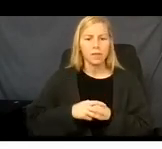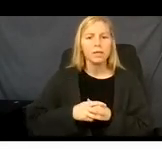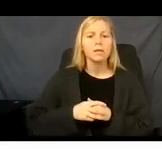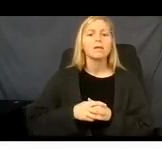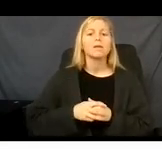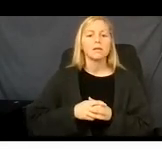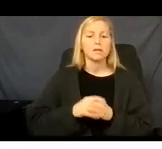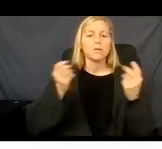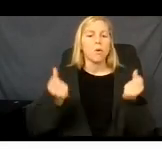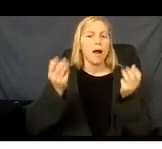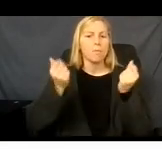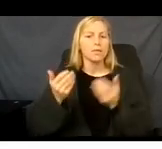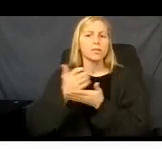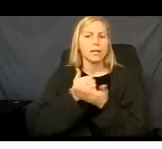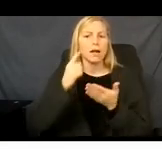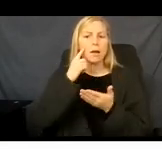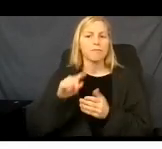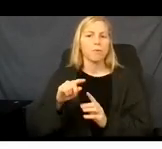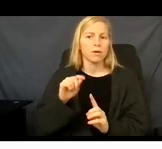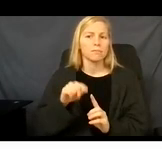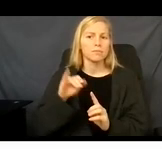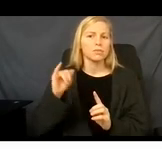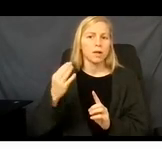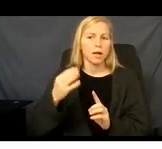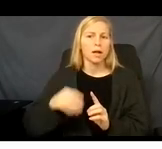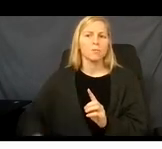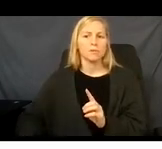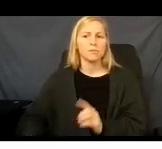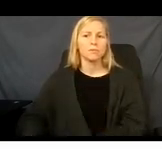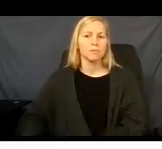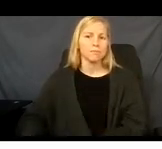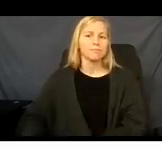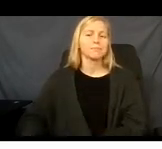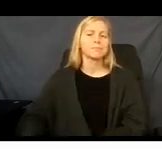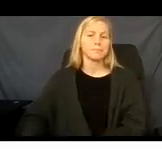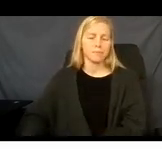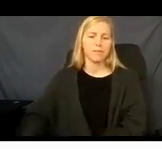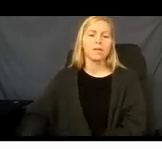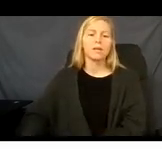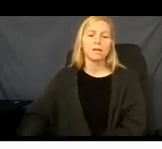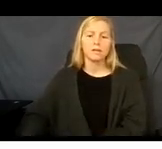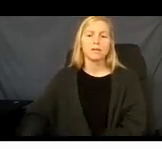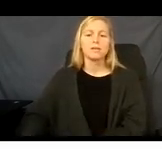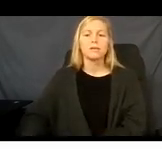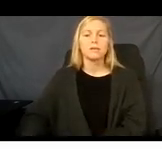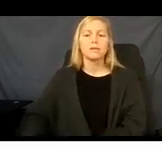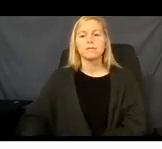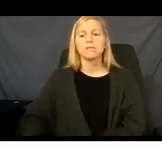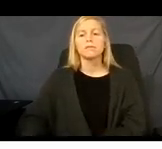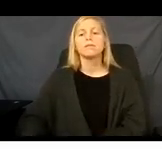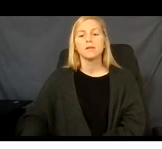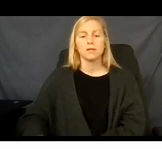amount of income for that job, and then you go to the next slide, report your start date and end date for the second job.